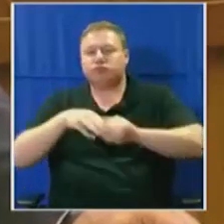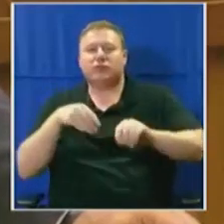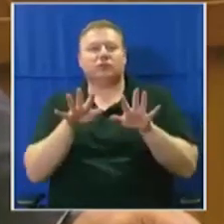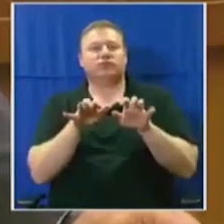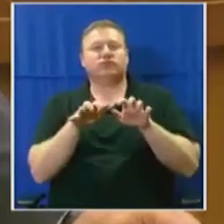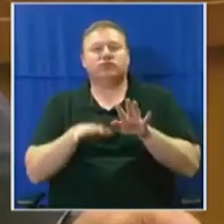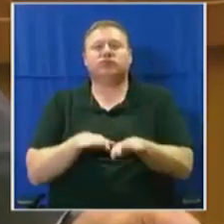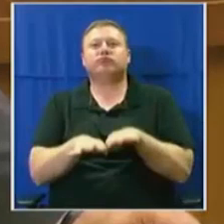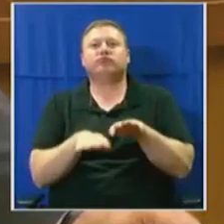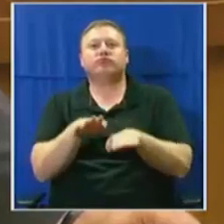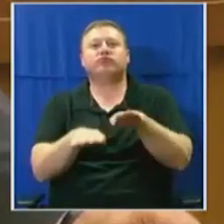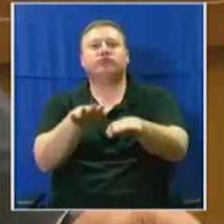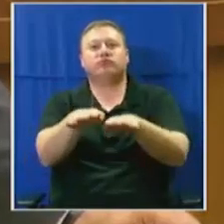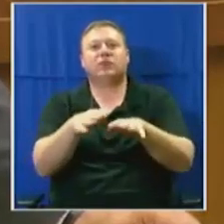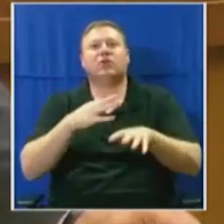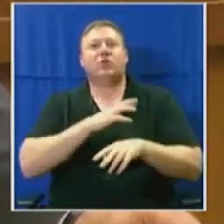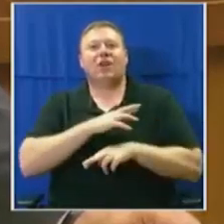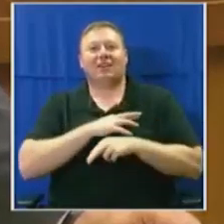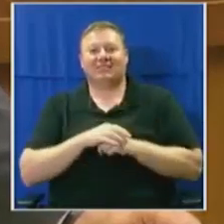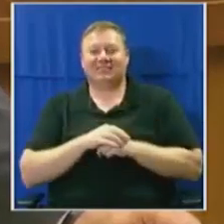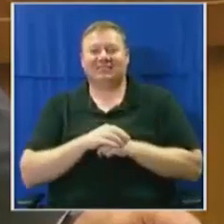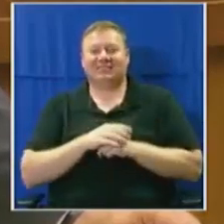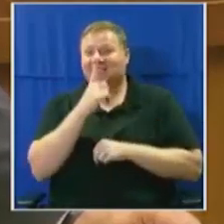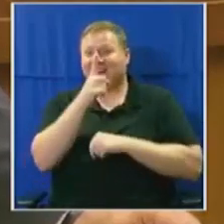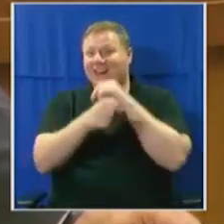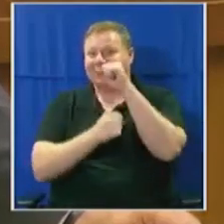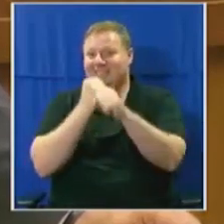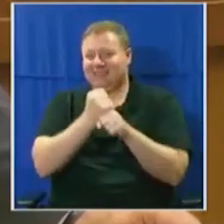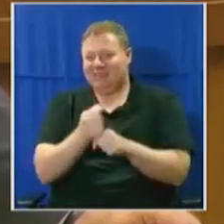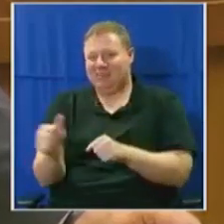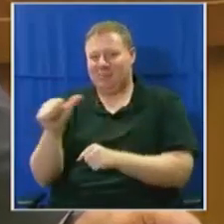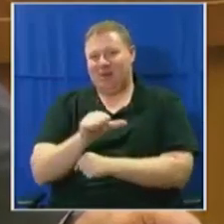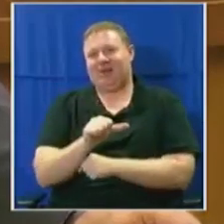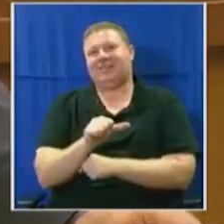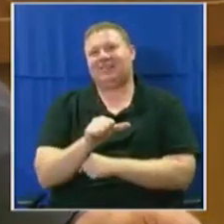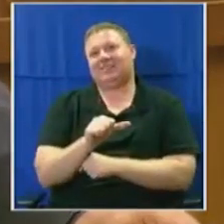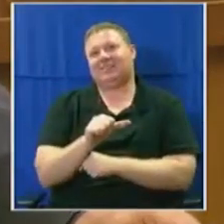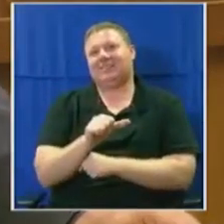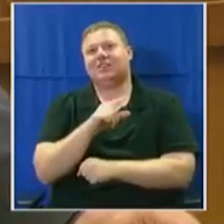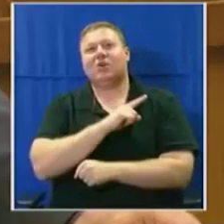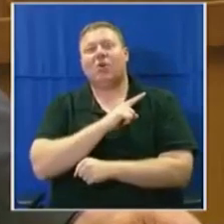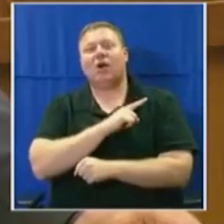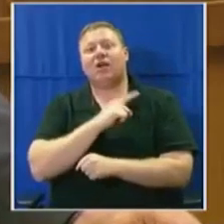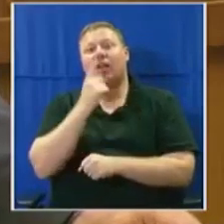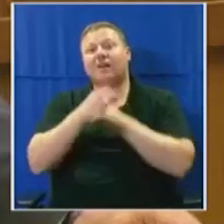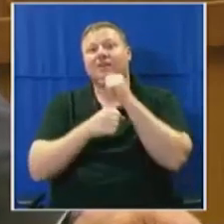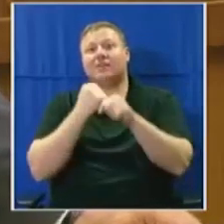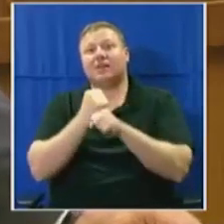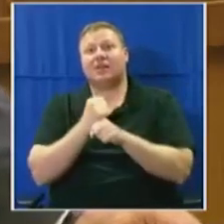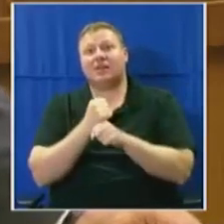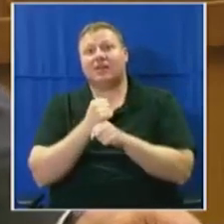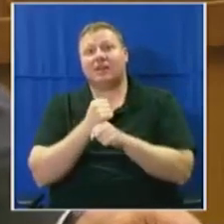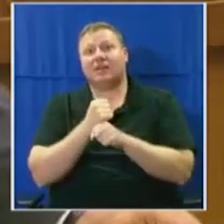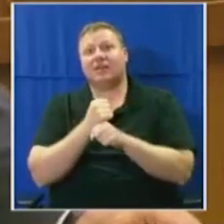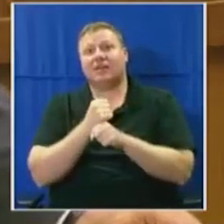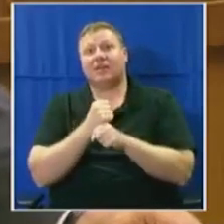and enjoy. But next year, we'll be back. Because next year is the year before the next